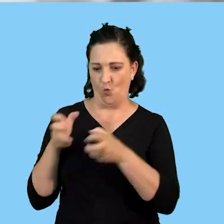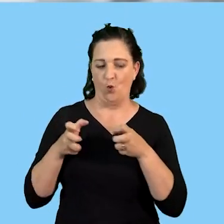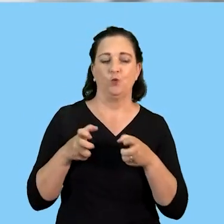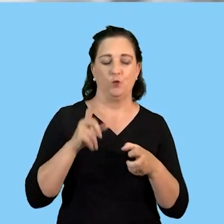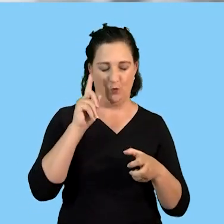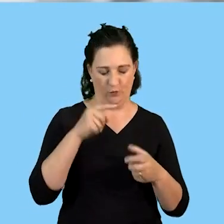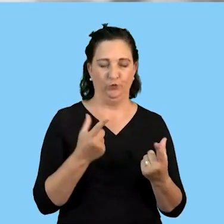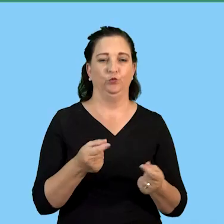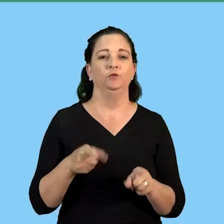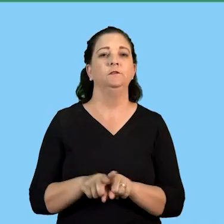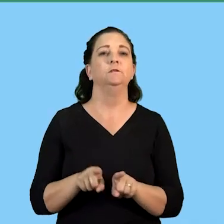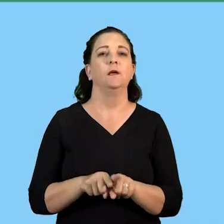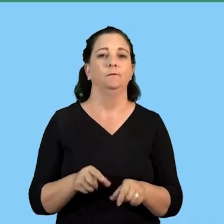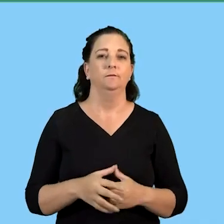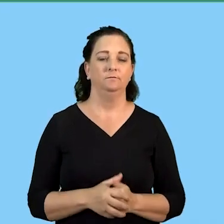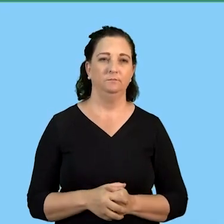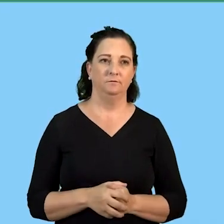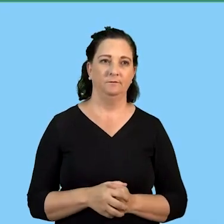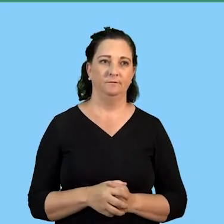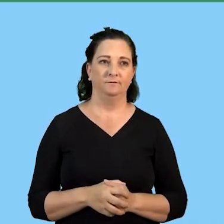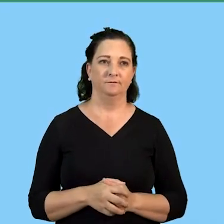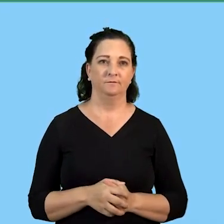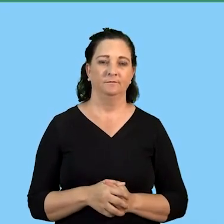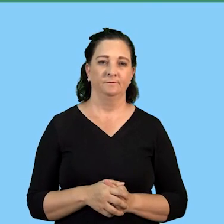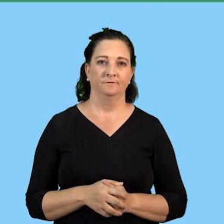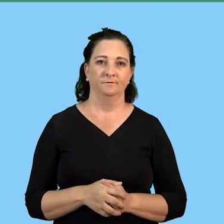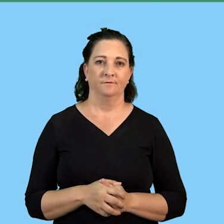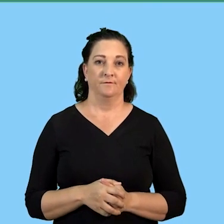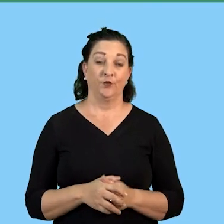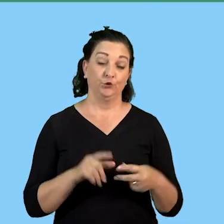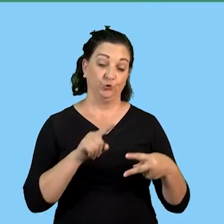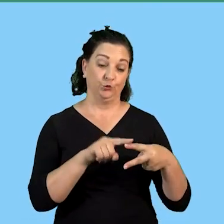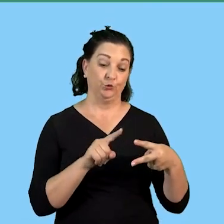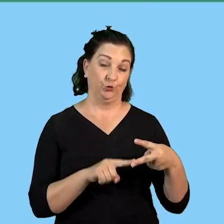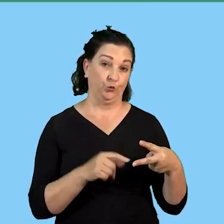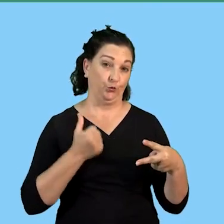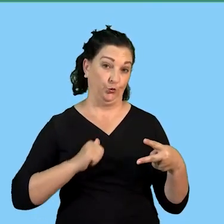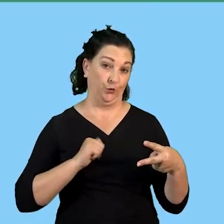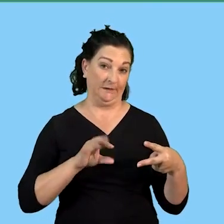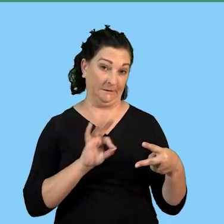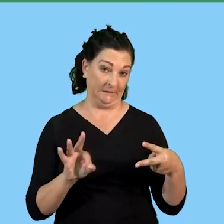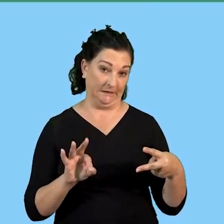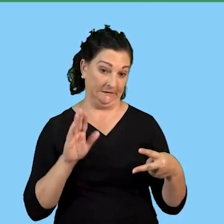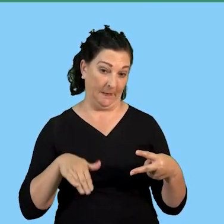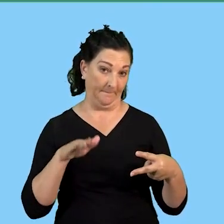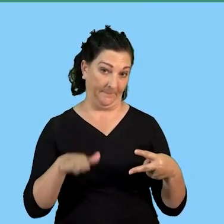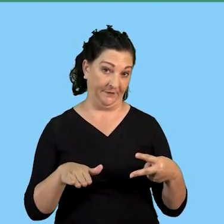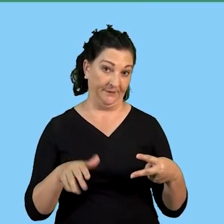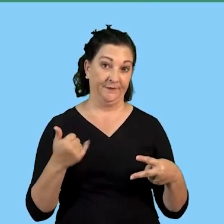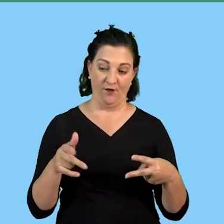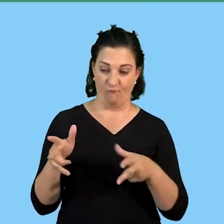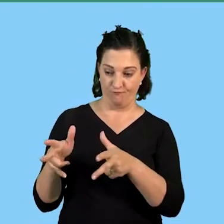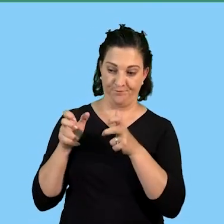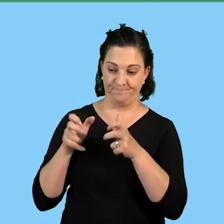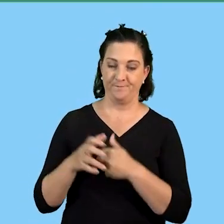studies let us go to the scenario and uh quote those two action planning steps we'll re-read